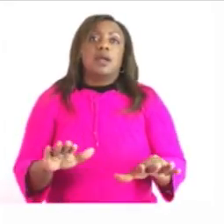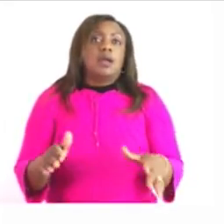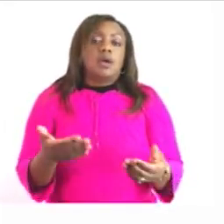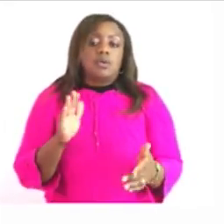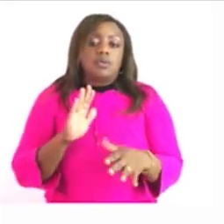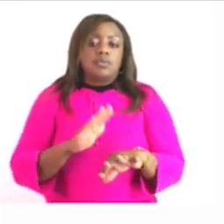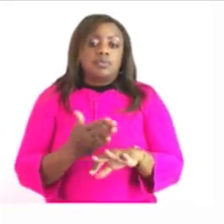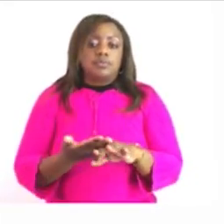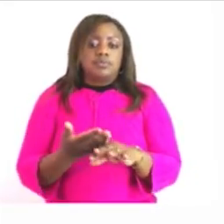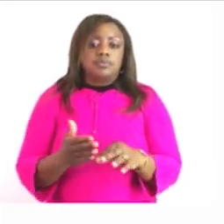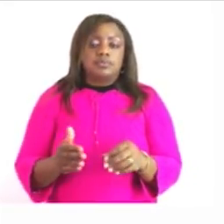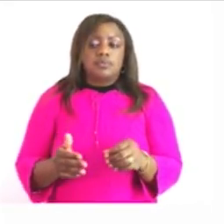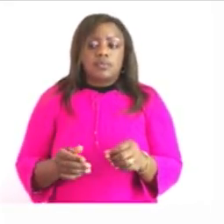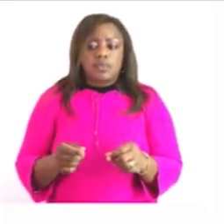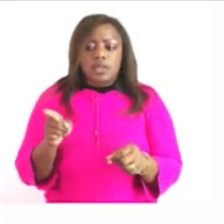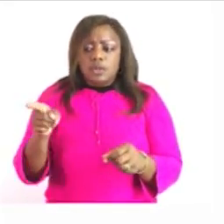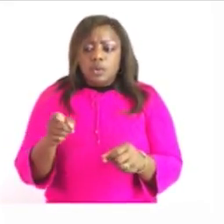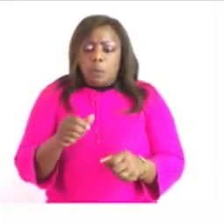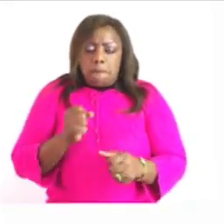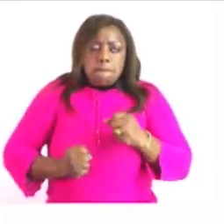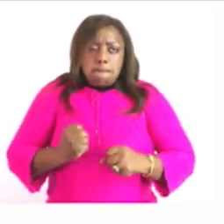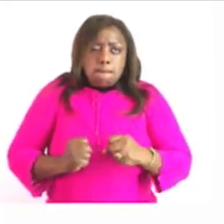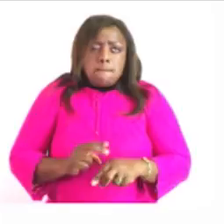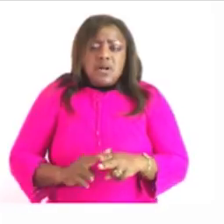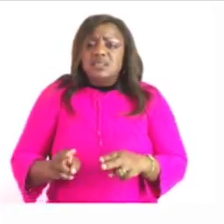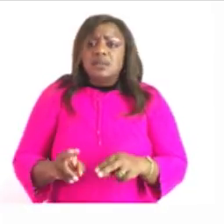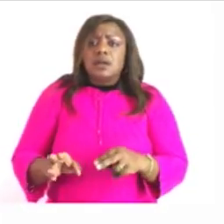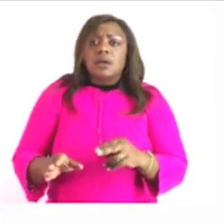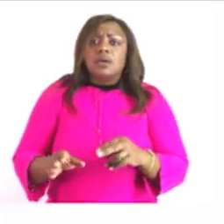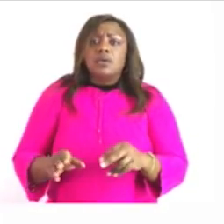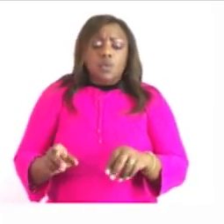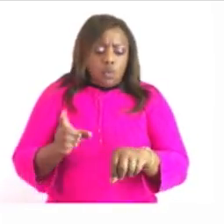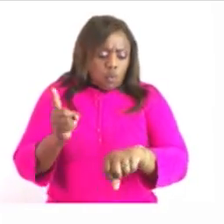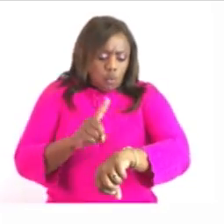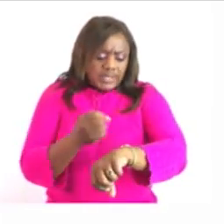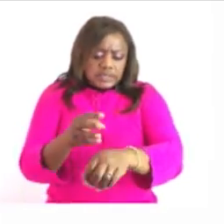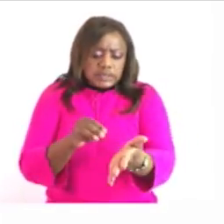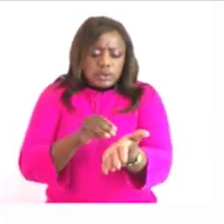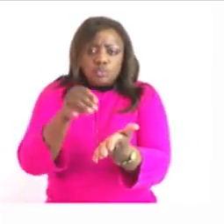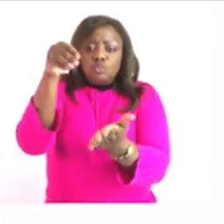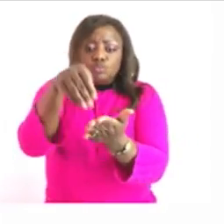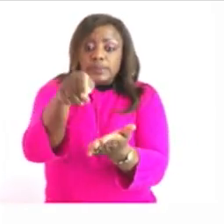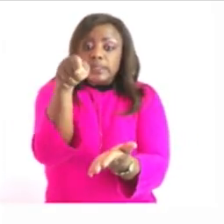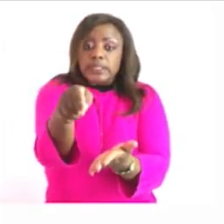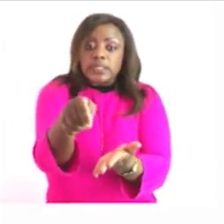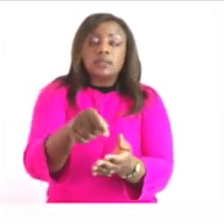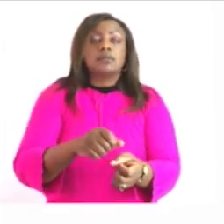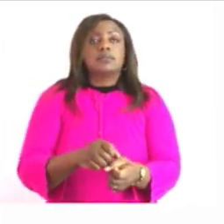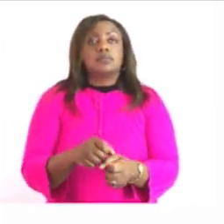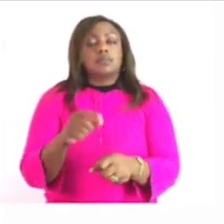to estimate that you need to make a smart guess and then to measure that you have to use your